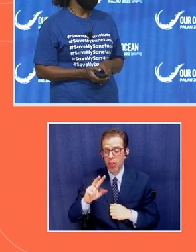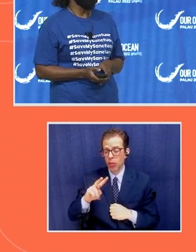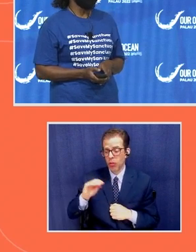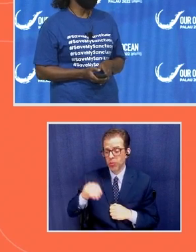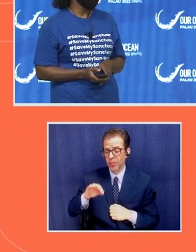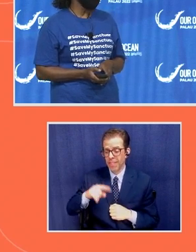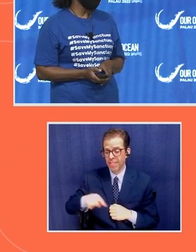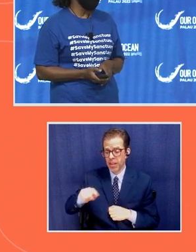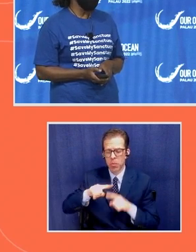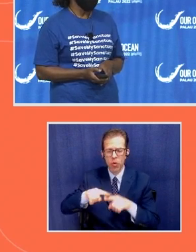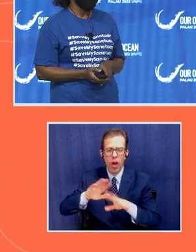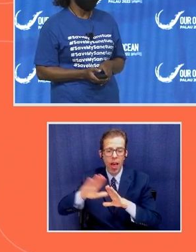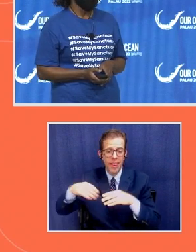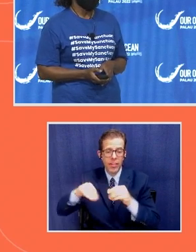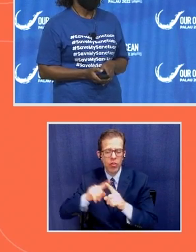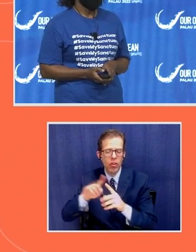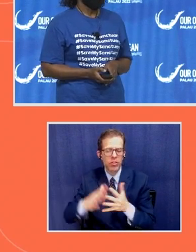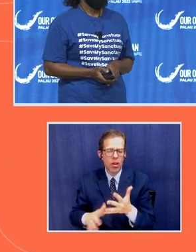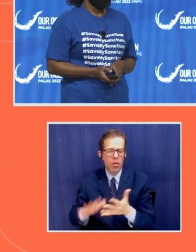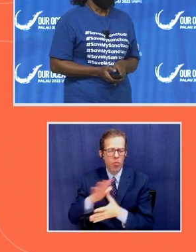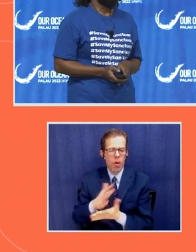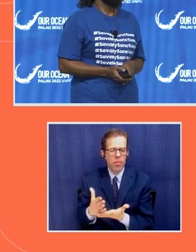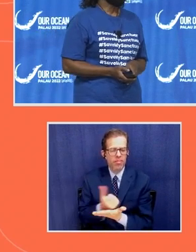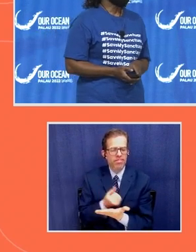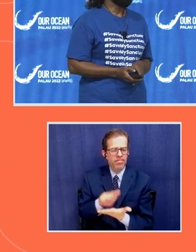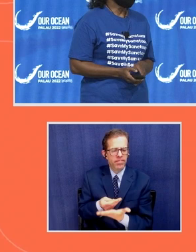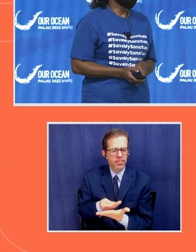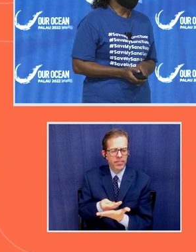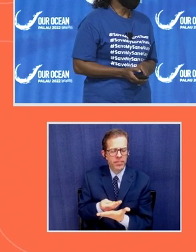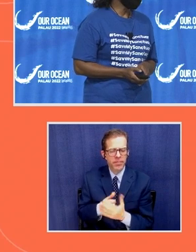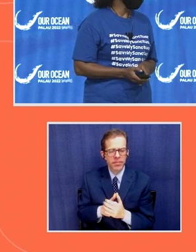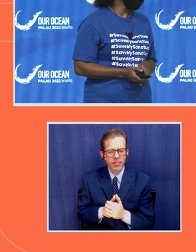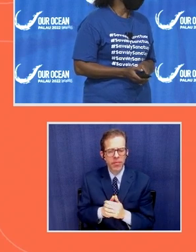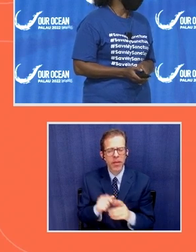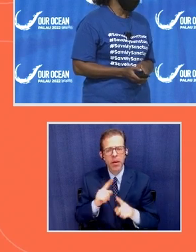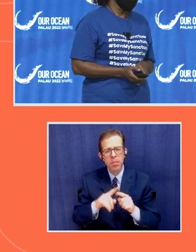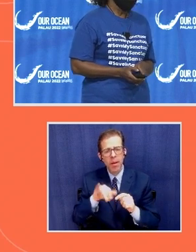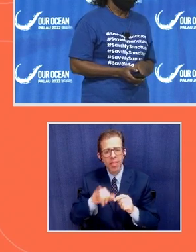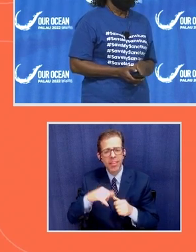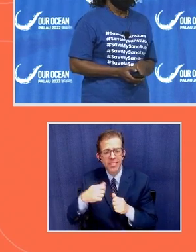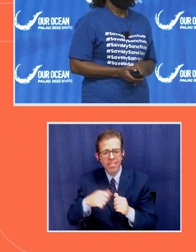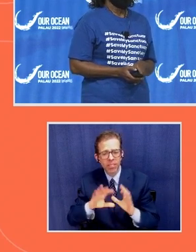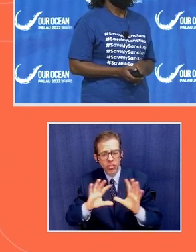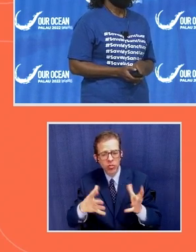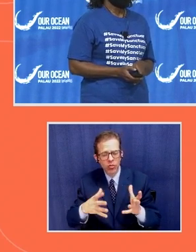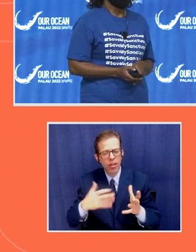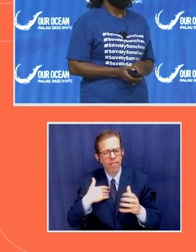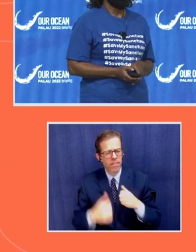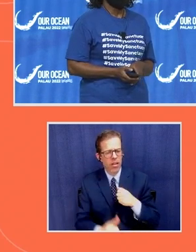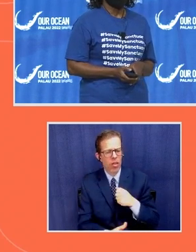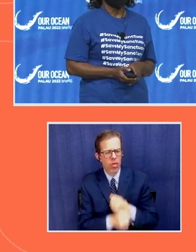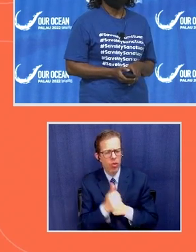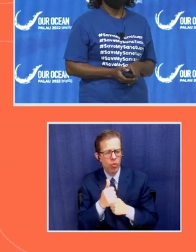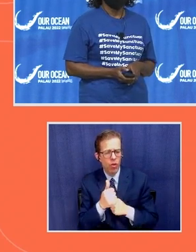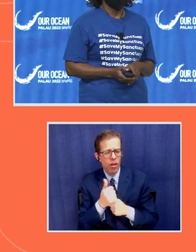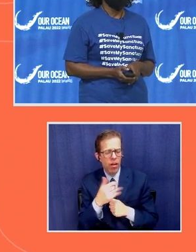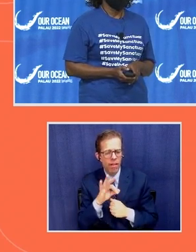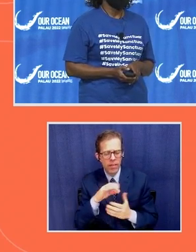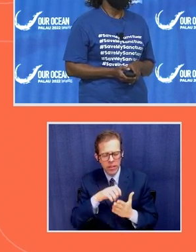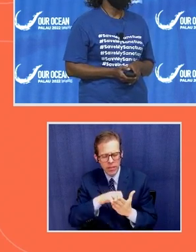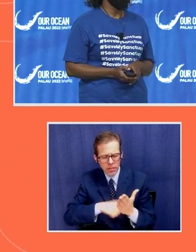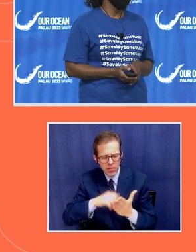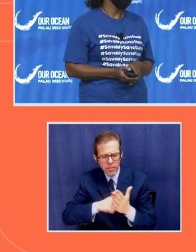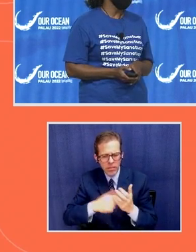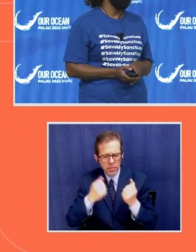sales as primary source of income. But this fishery faces threats of serial depletion and